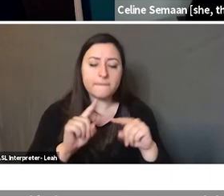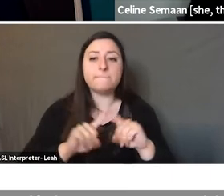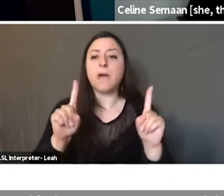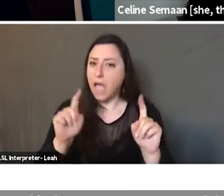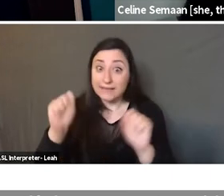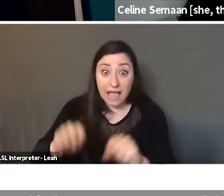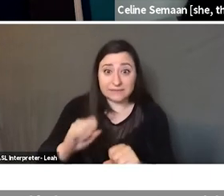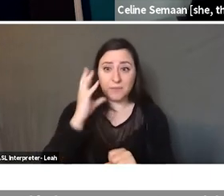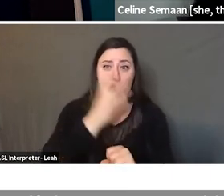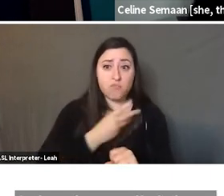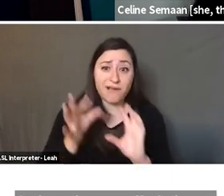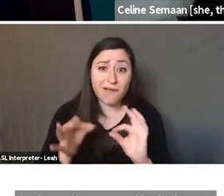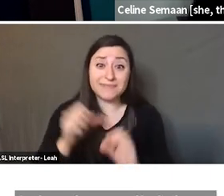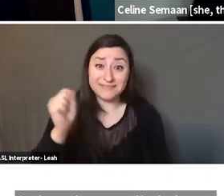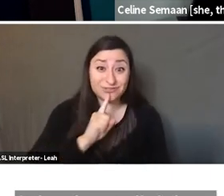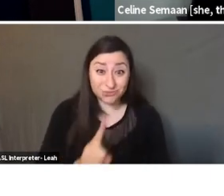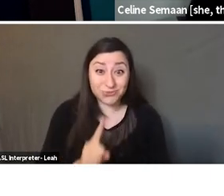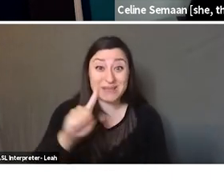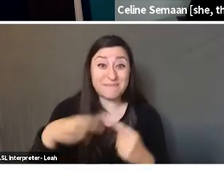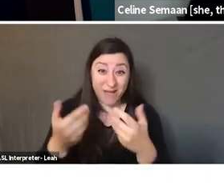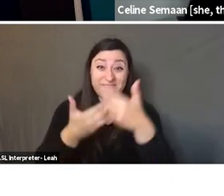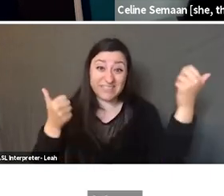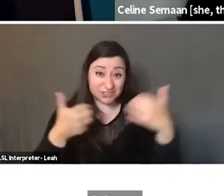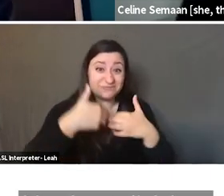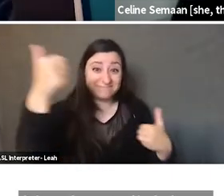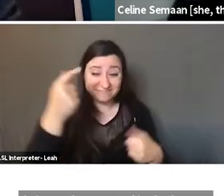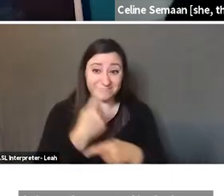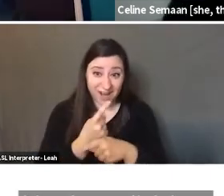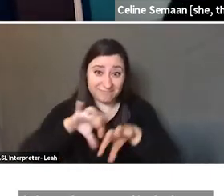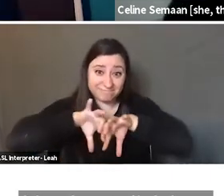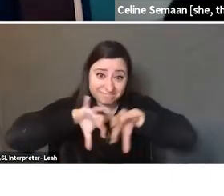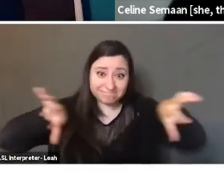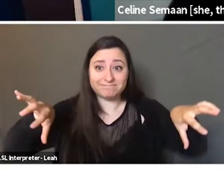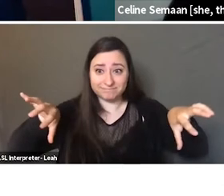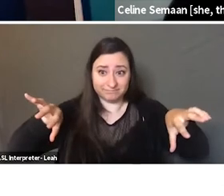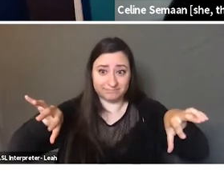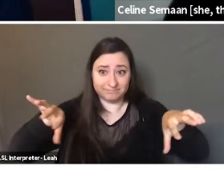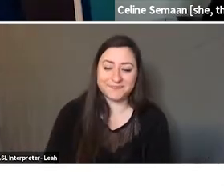beautiful comment. And it is true. It is about division. Yes, it's about division.